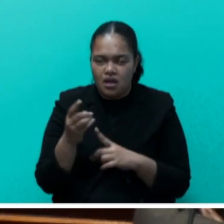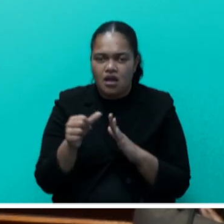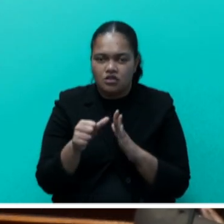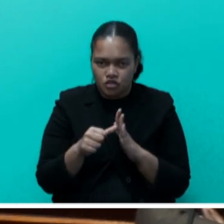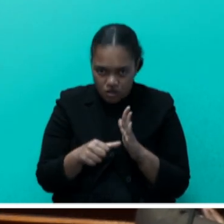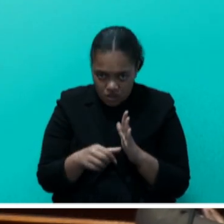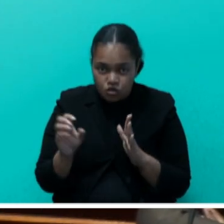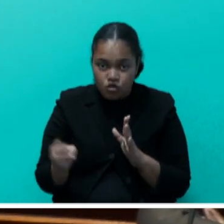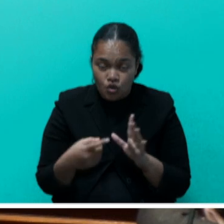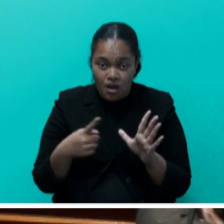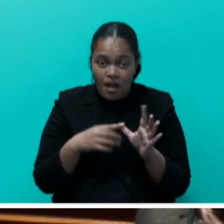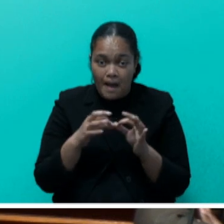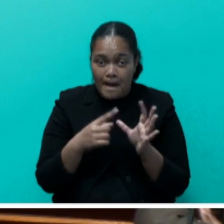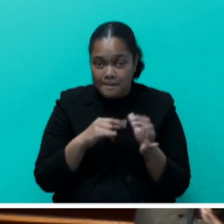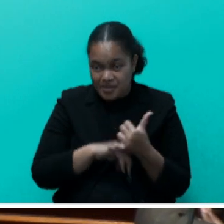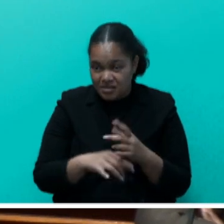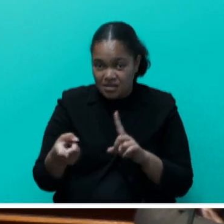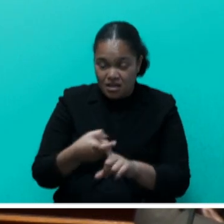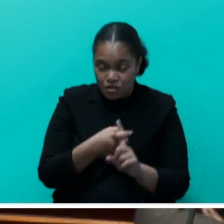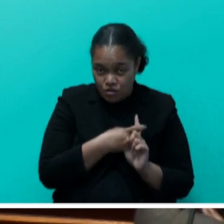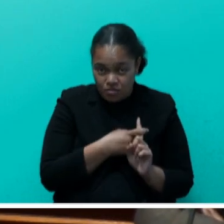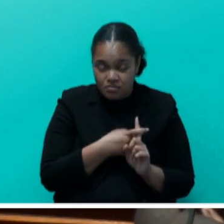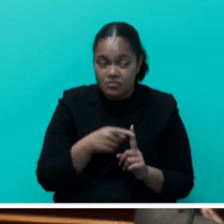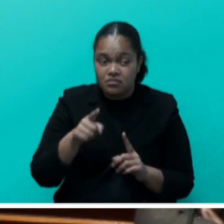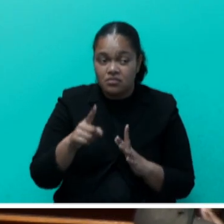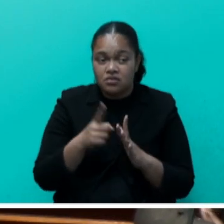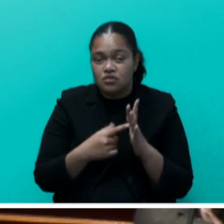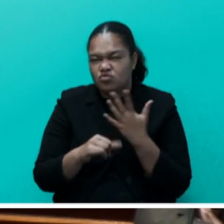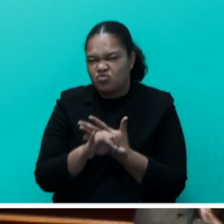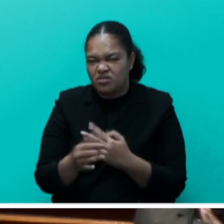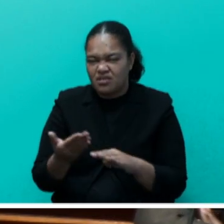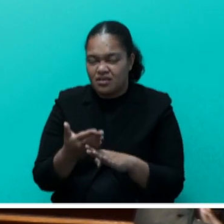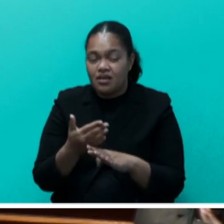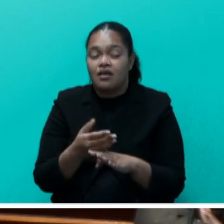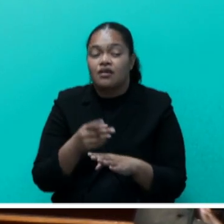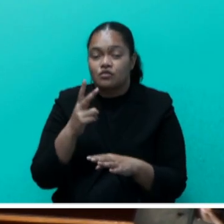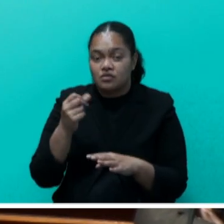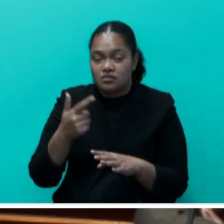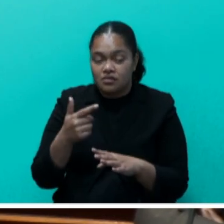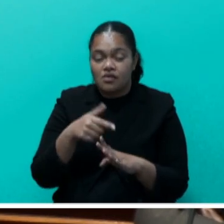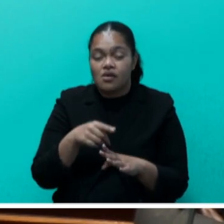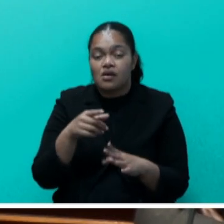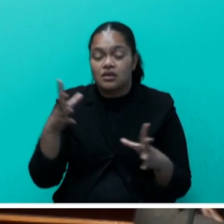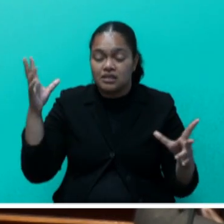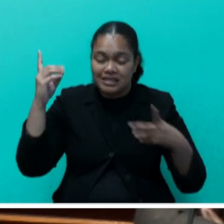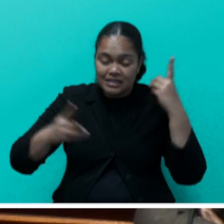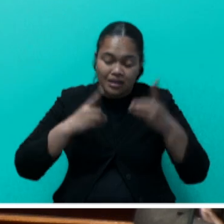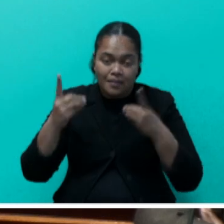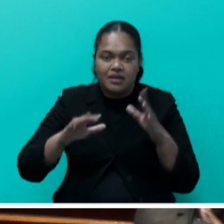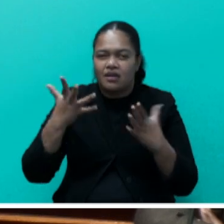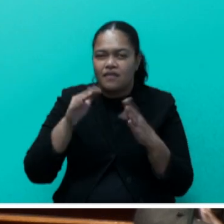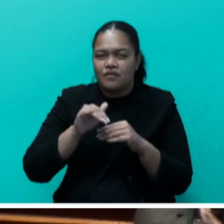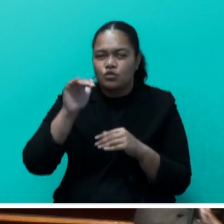bus has been adopted by the UN General Assembly in July, and the Summit of the Future offers